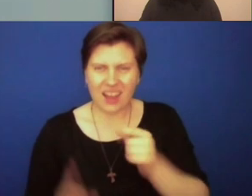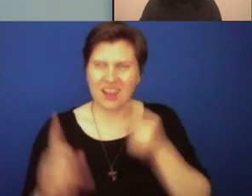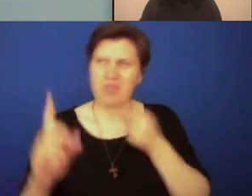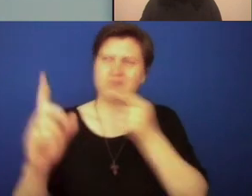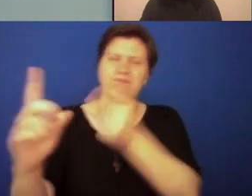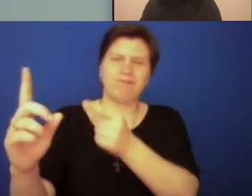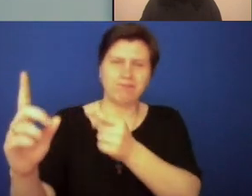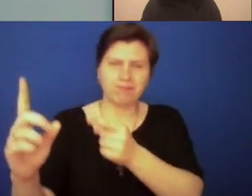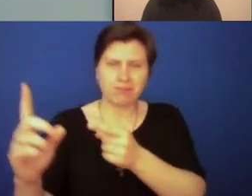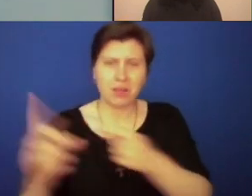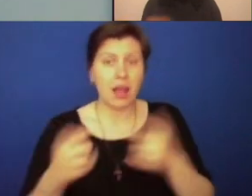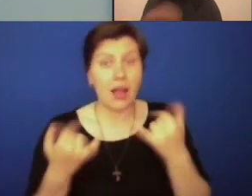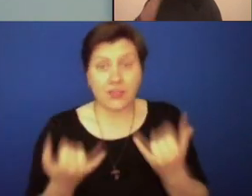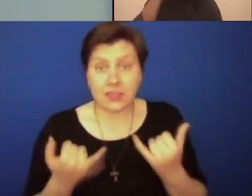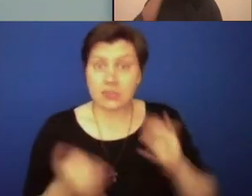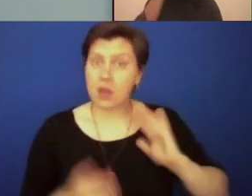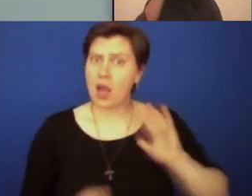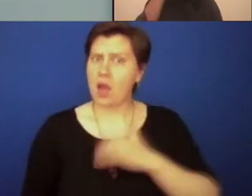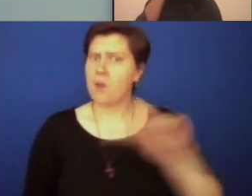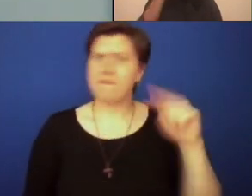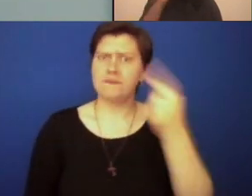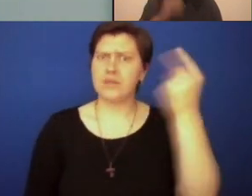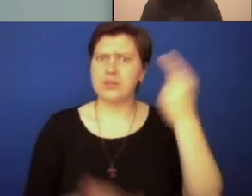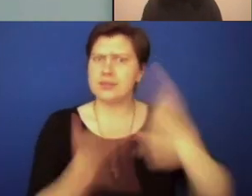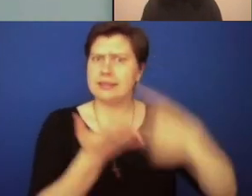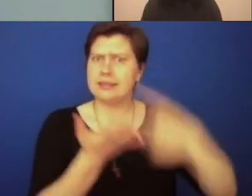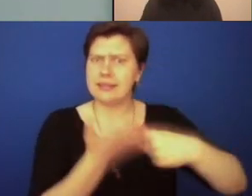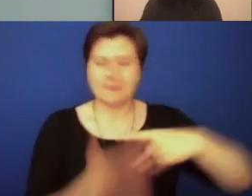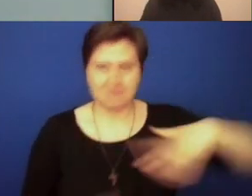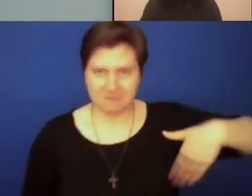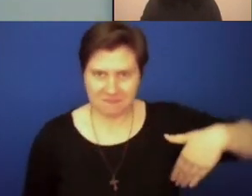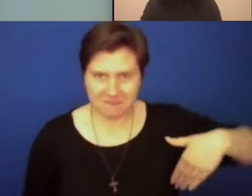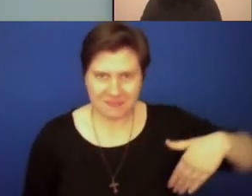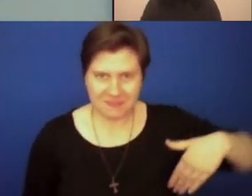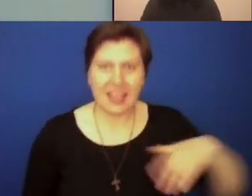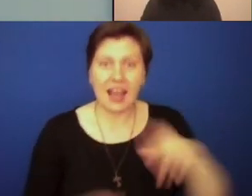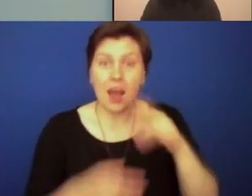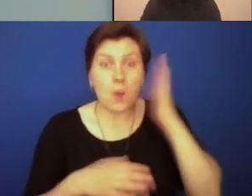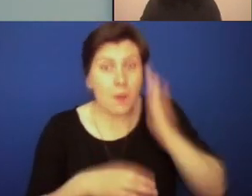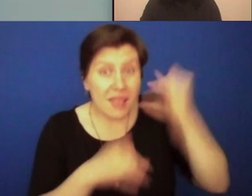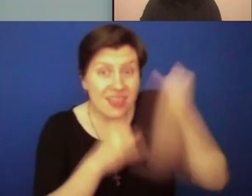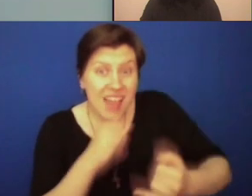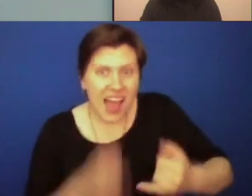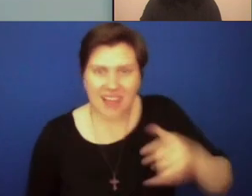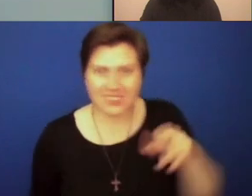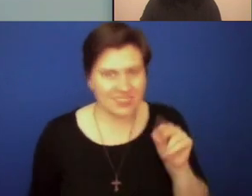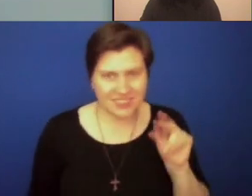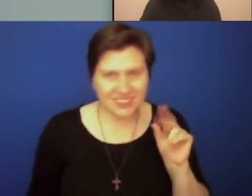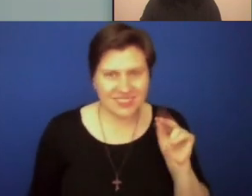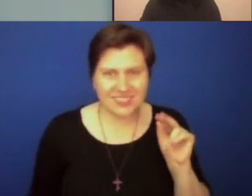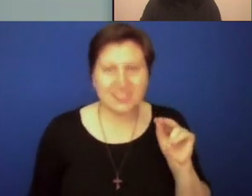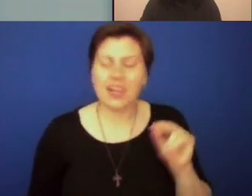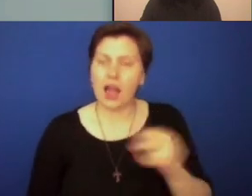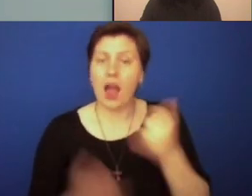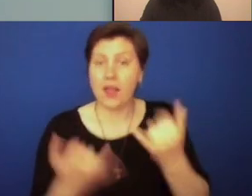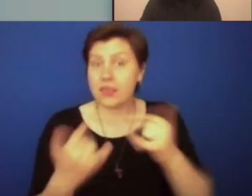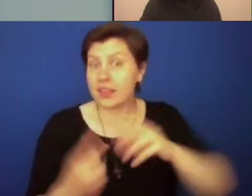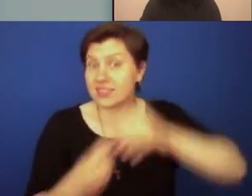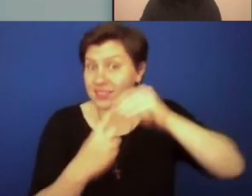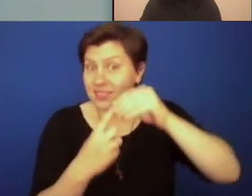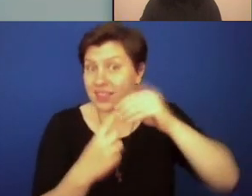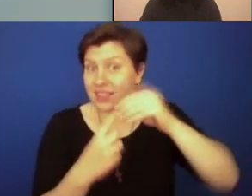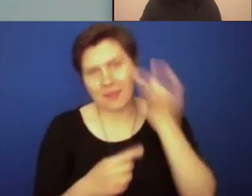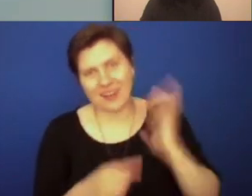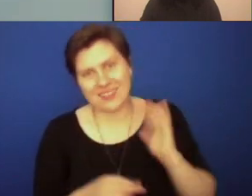topic of racism in the Catholic Church, nor will it be the last. However, tonight's conversation stands out not only because of the excellence of our panelists,